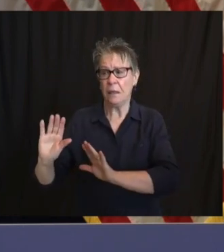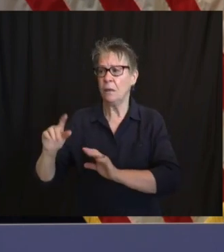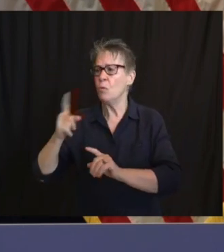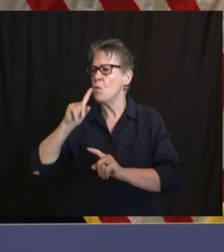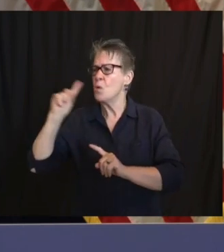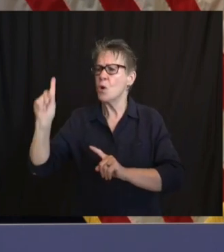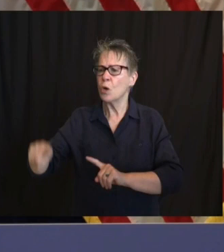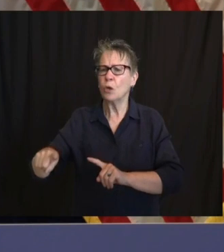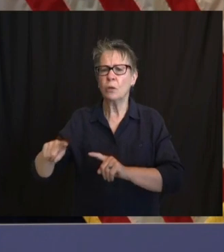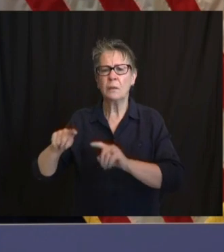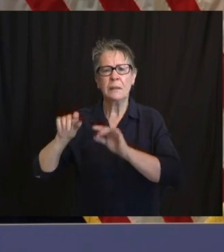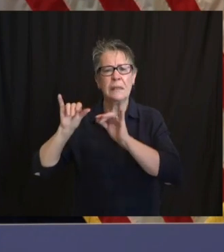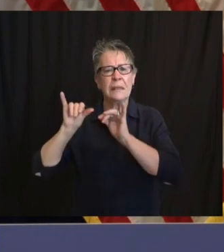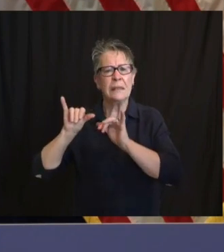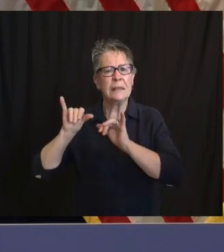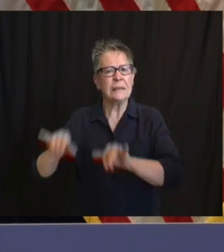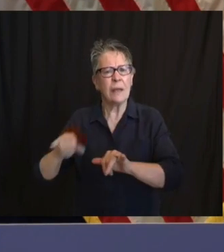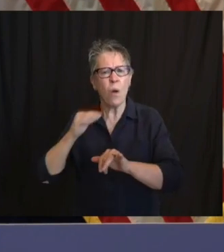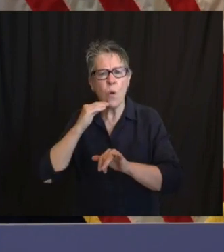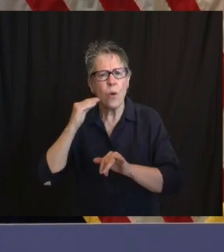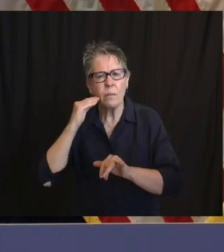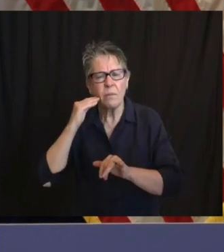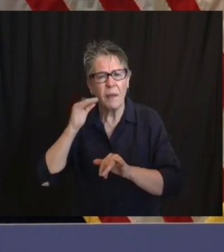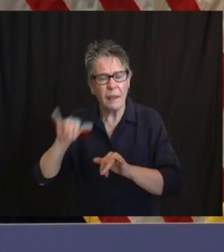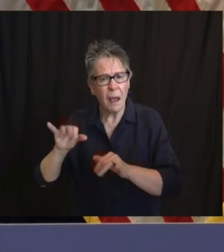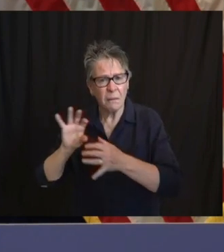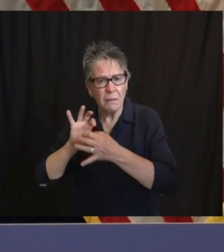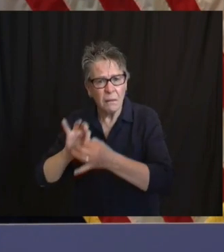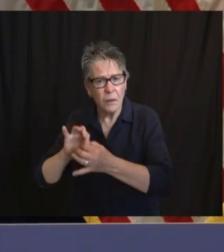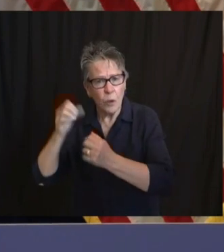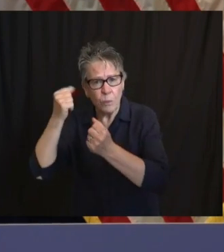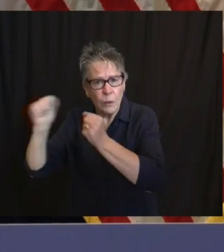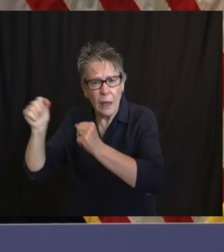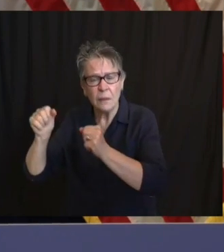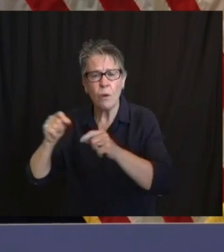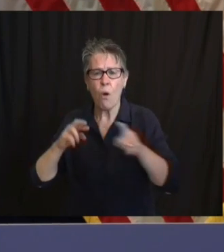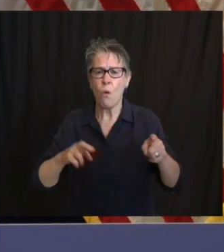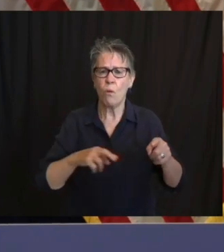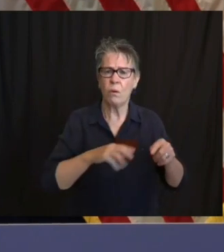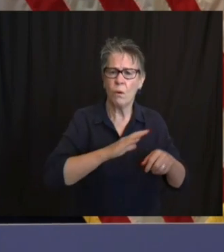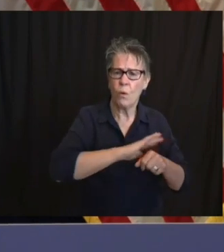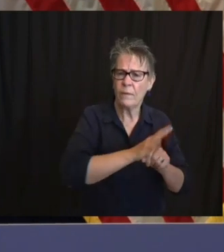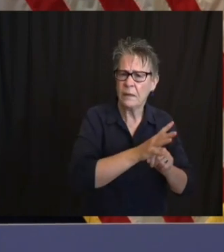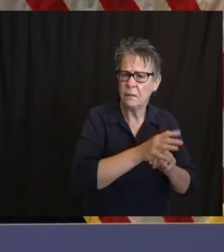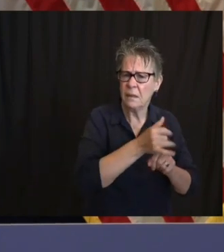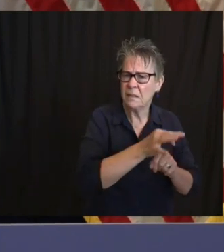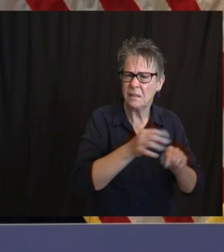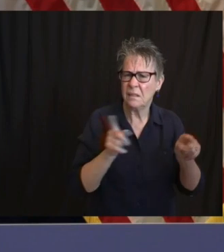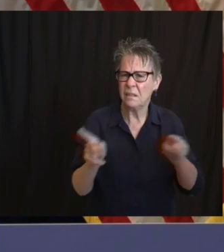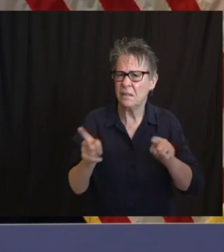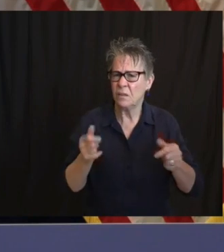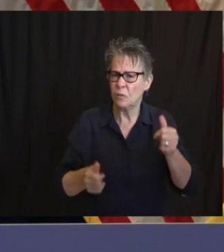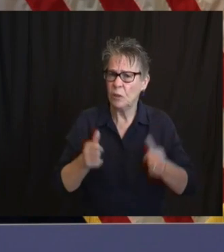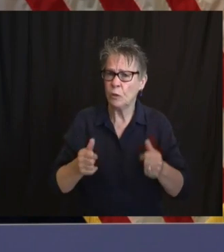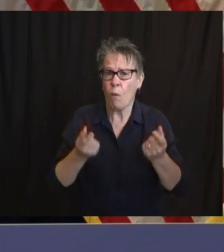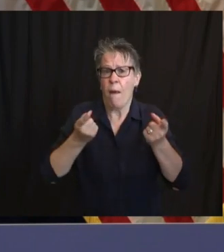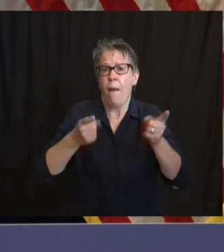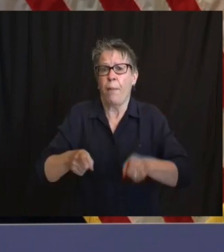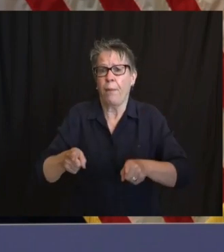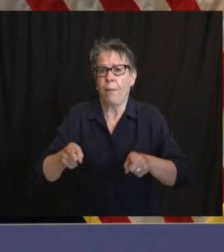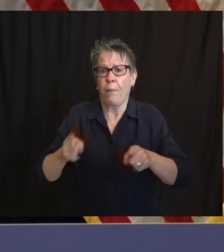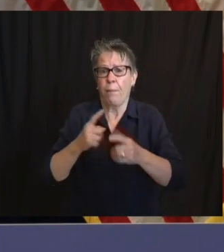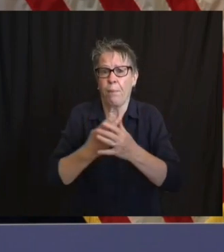important they were. I wonder what your advice would be to people. And do you have concerns that some of the vandalism that